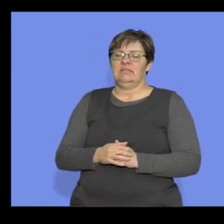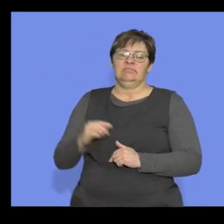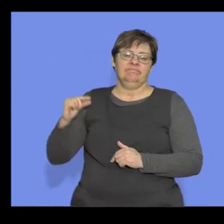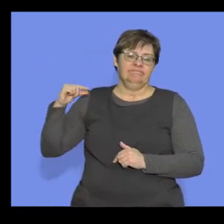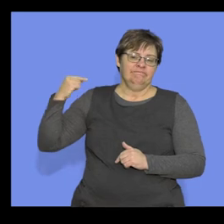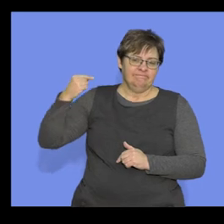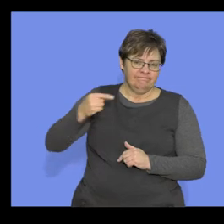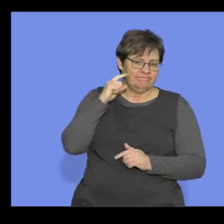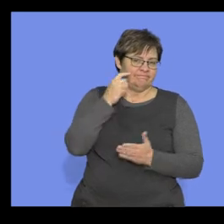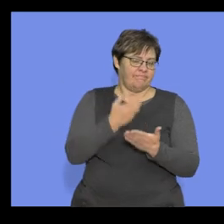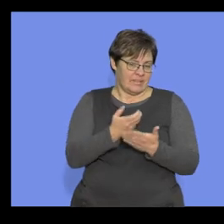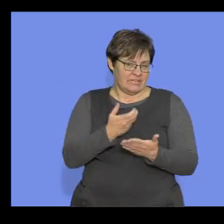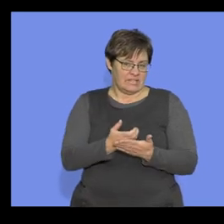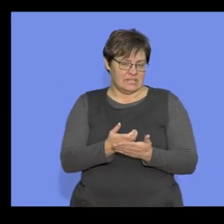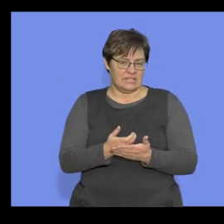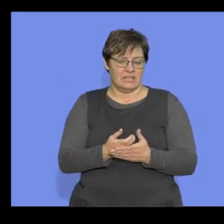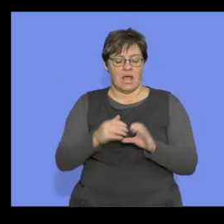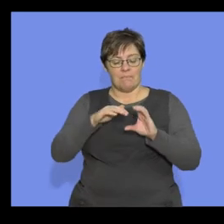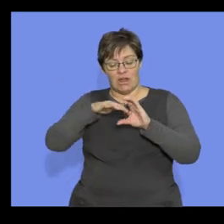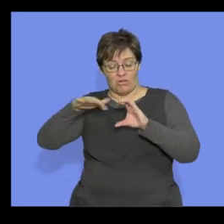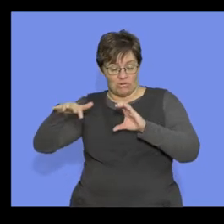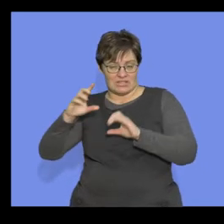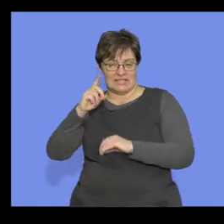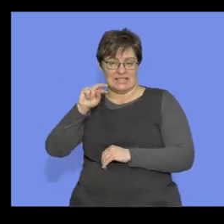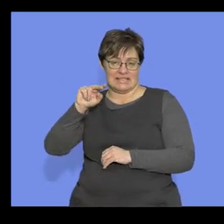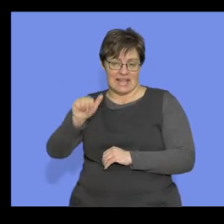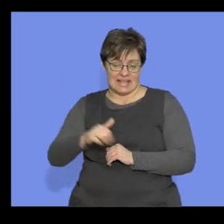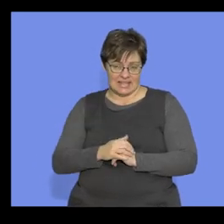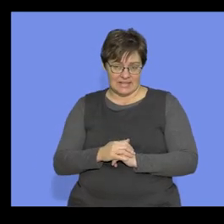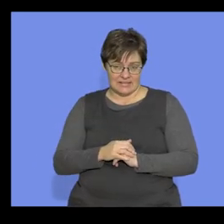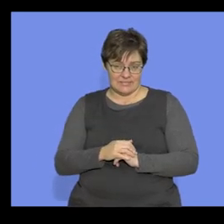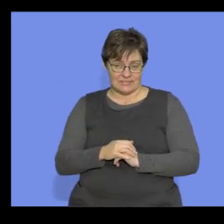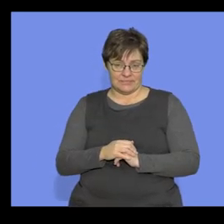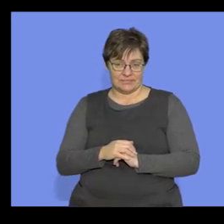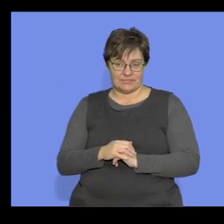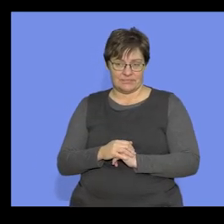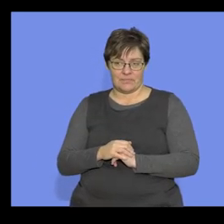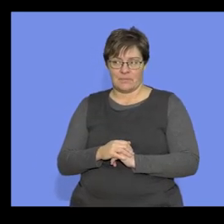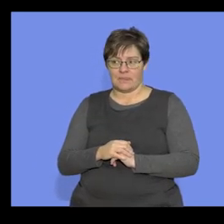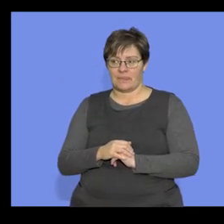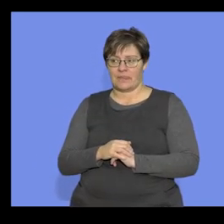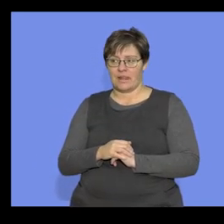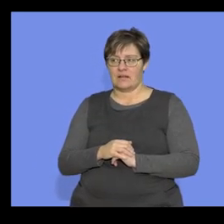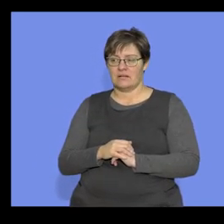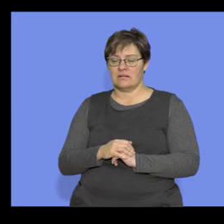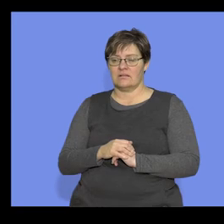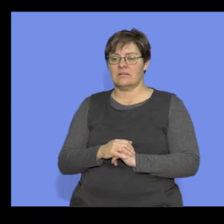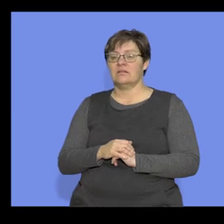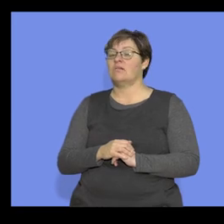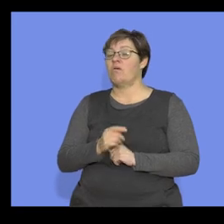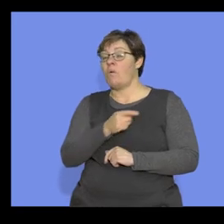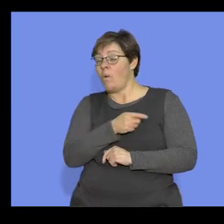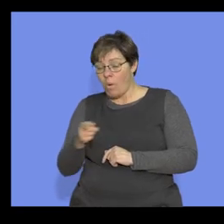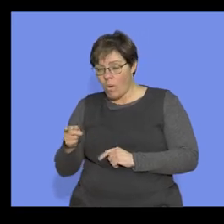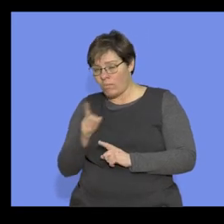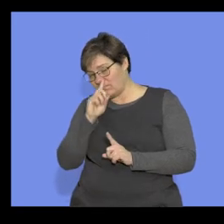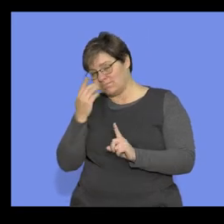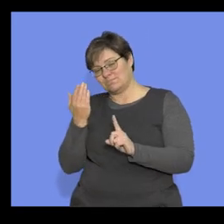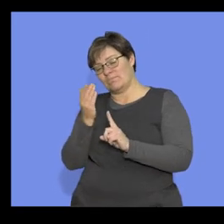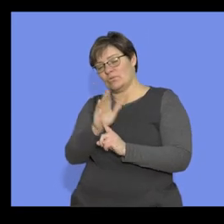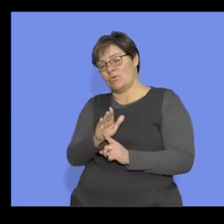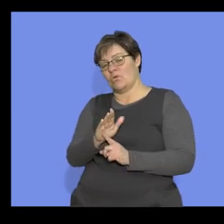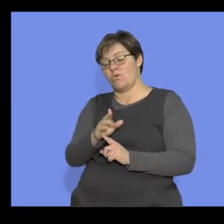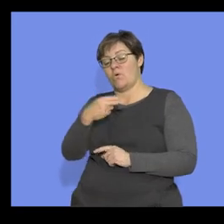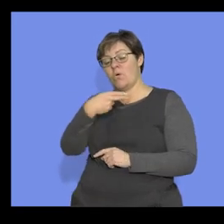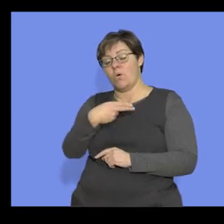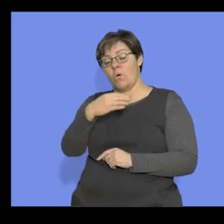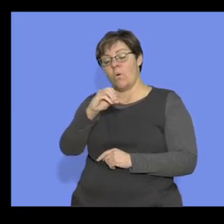and genetic evidence, mitochondrial DNA, mitochondrial Eve, as she's called. All of it points